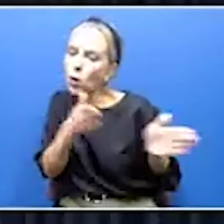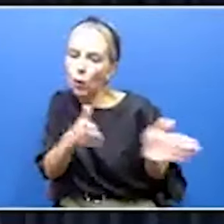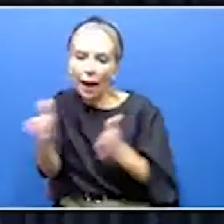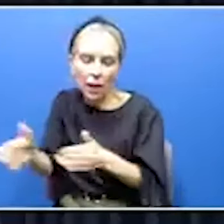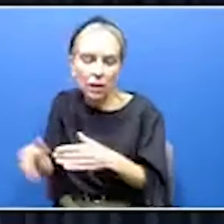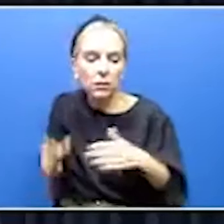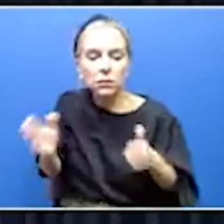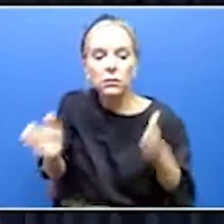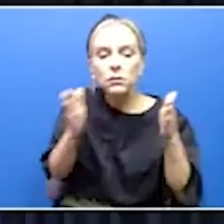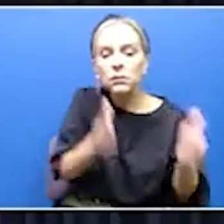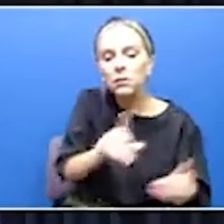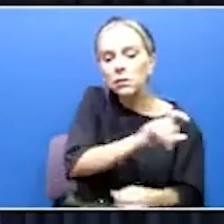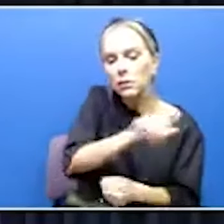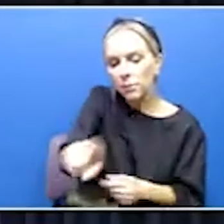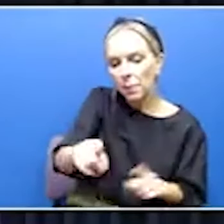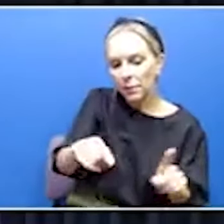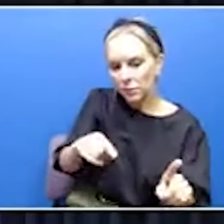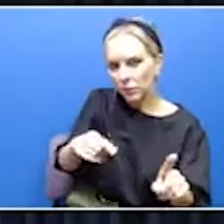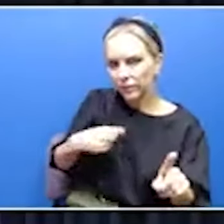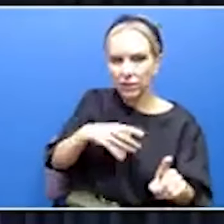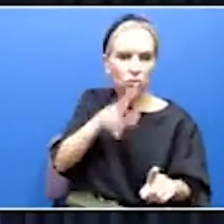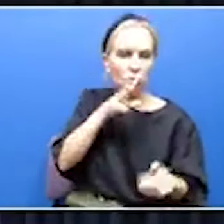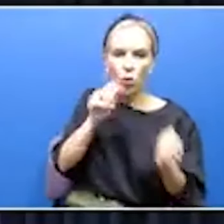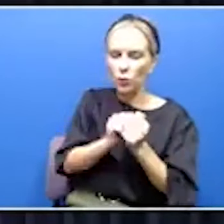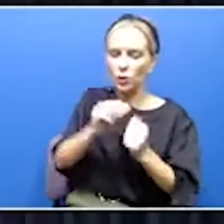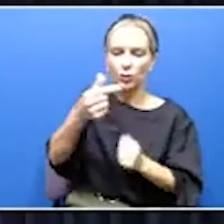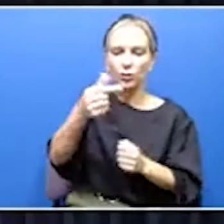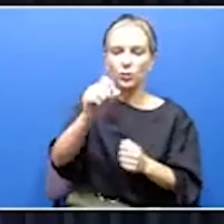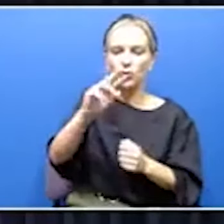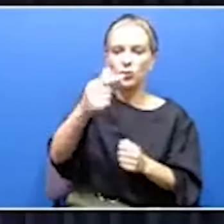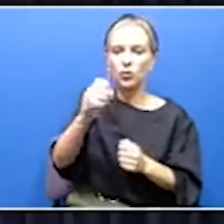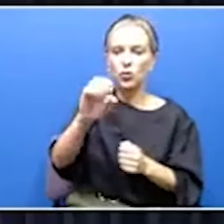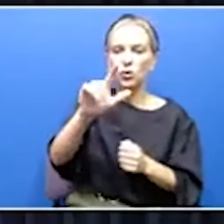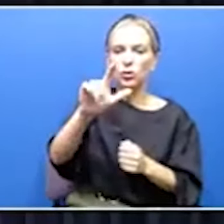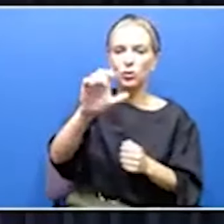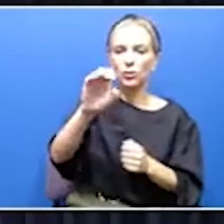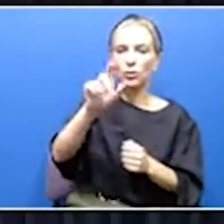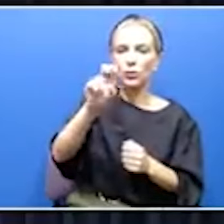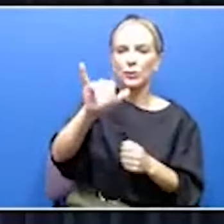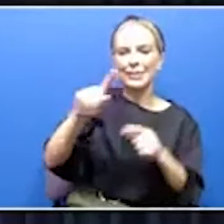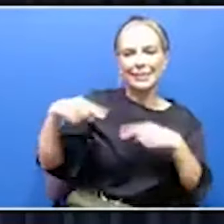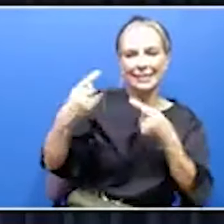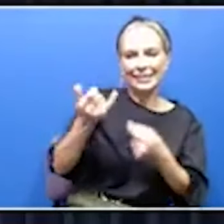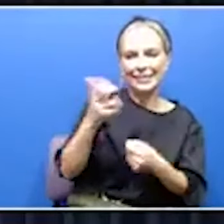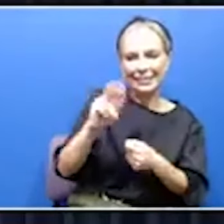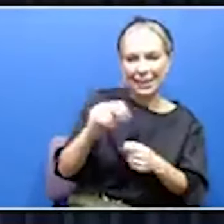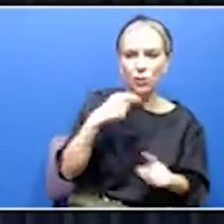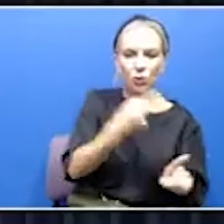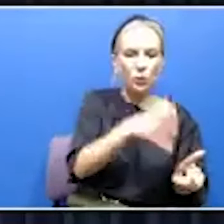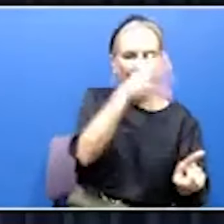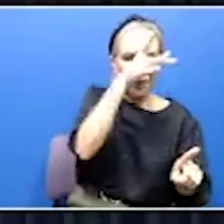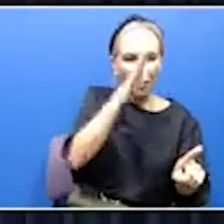Clooney? I have not talked to George Clooney since January when I told his father happy birthday.